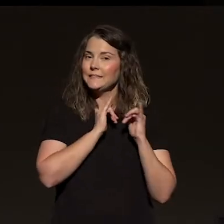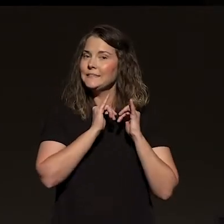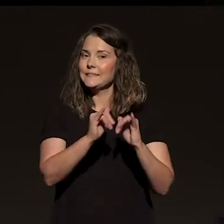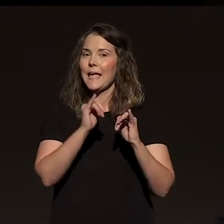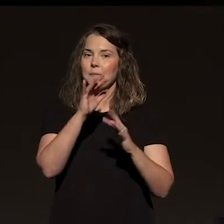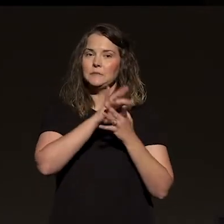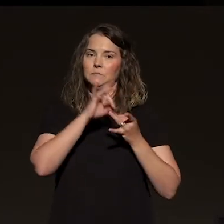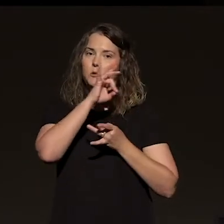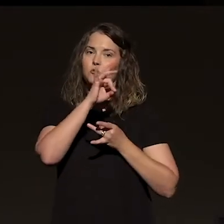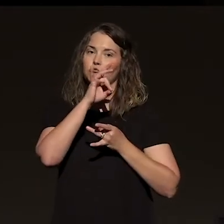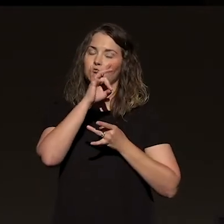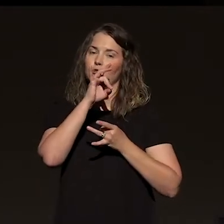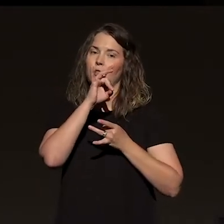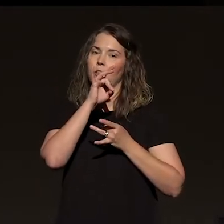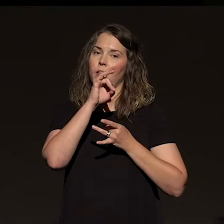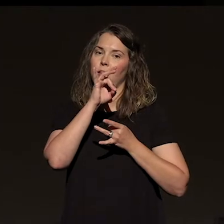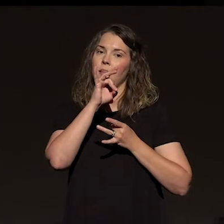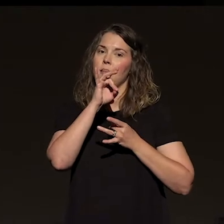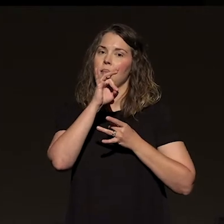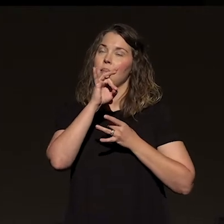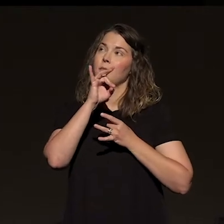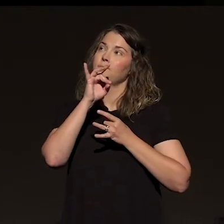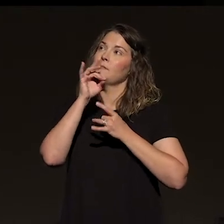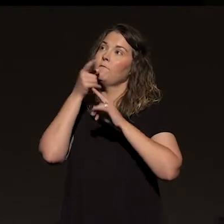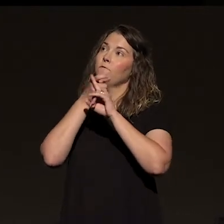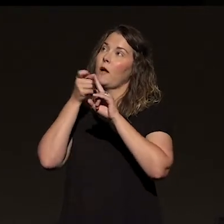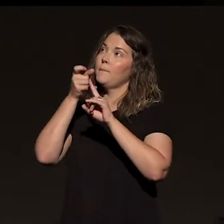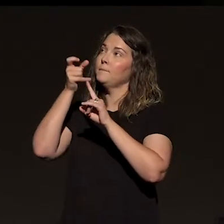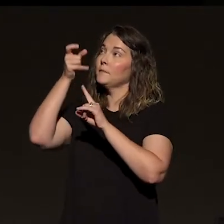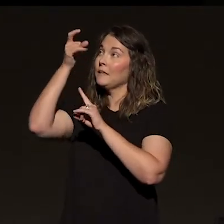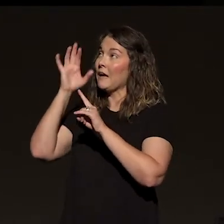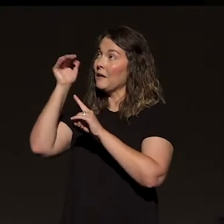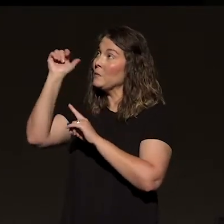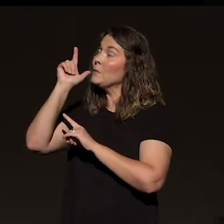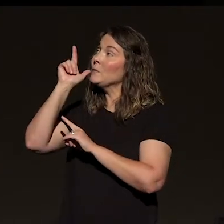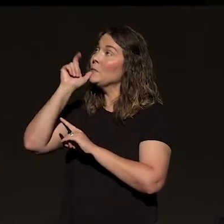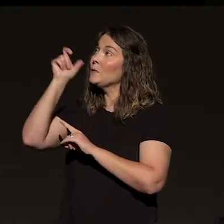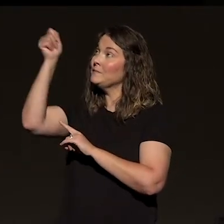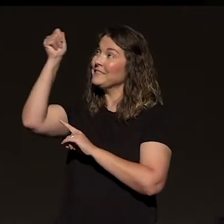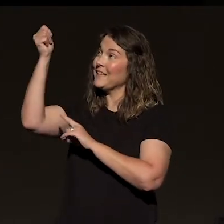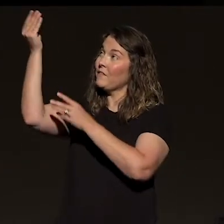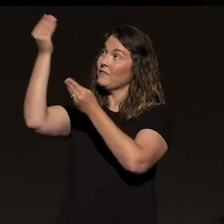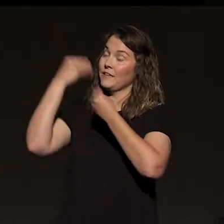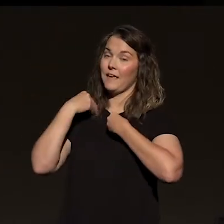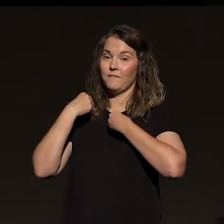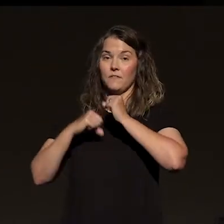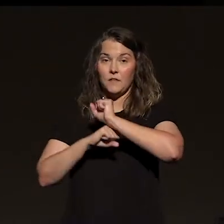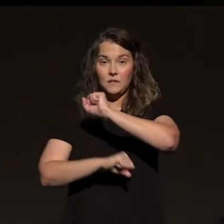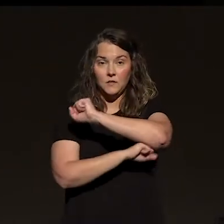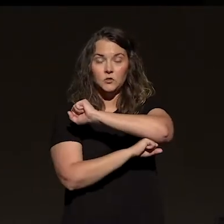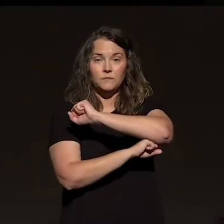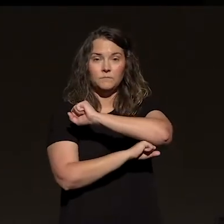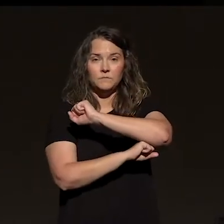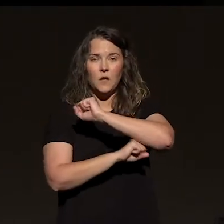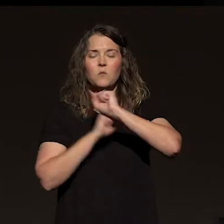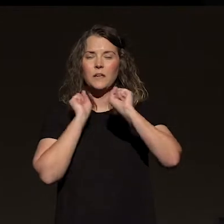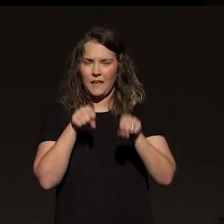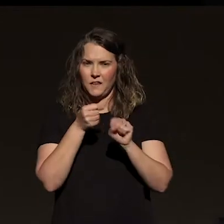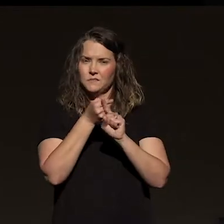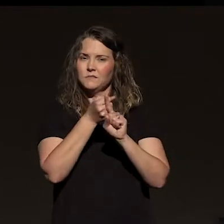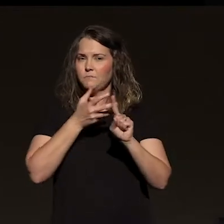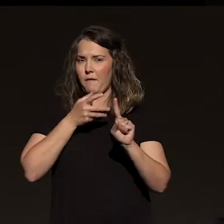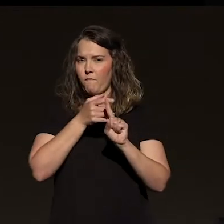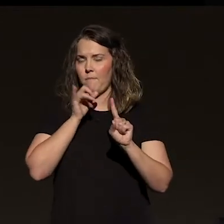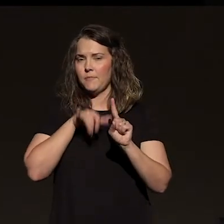for they were drinking from a spiritual rock which followed them, and the rock was Christ. Now, there's a whole lot we could talk about about that,